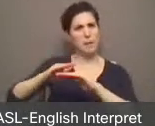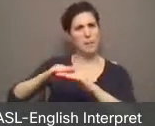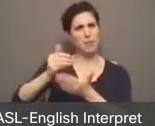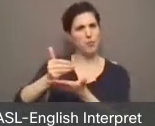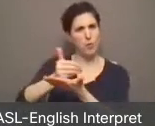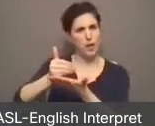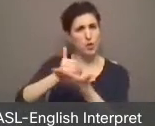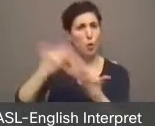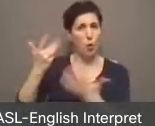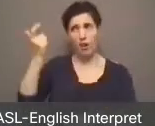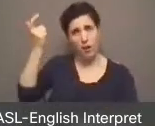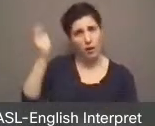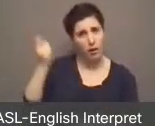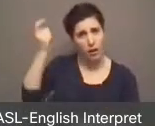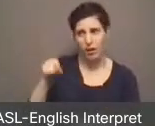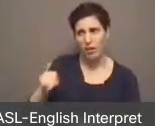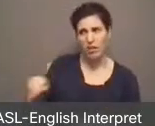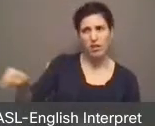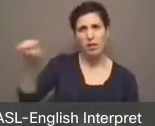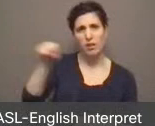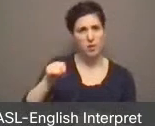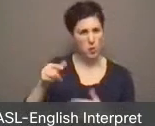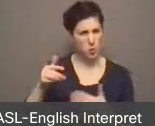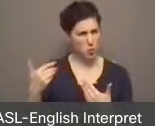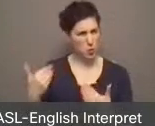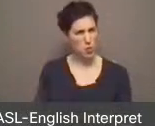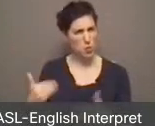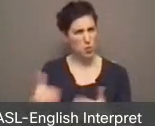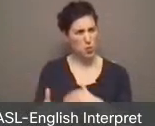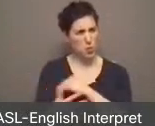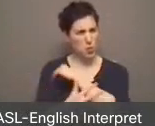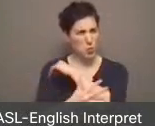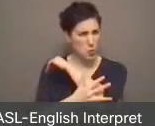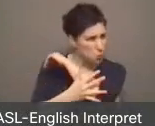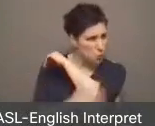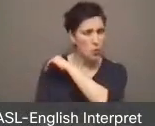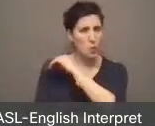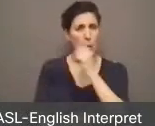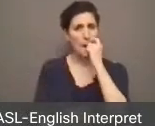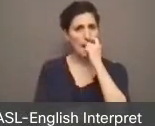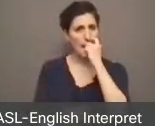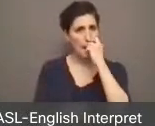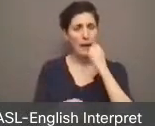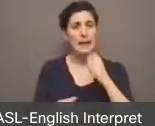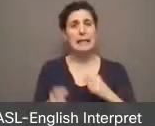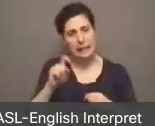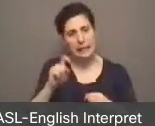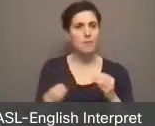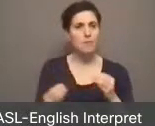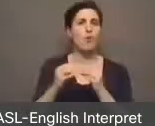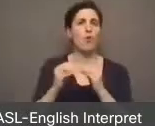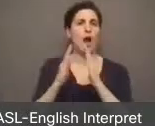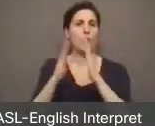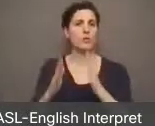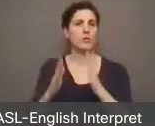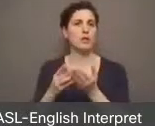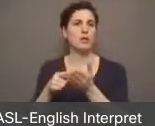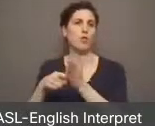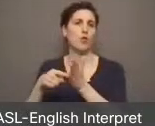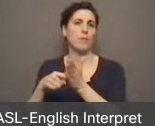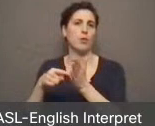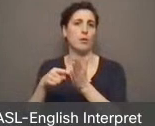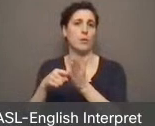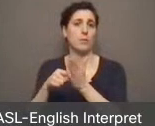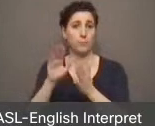I think more co-op housing or higher percentages of other rent geared income housing is needed. I lament the fact that in Willowdale